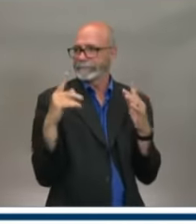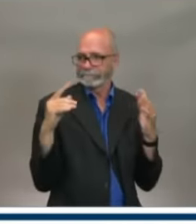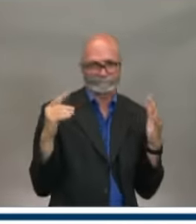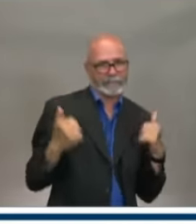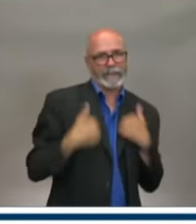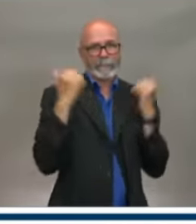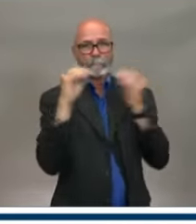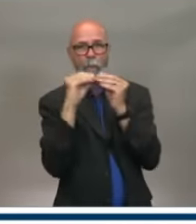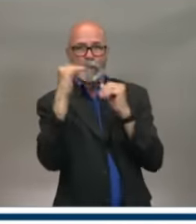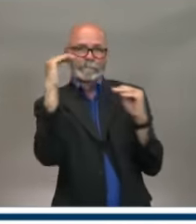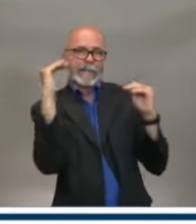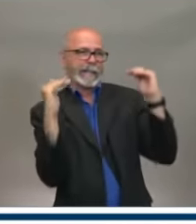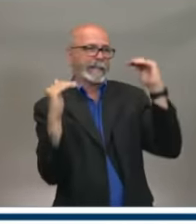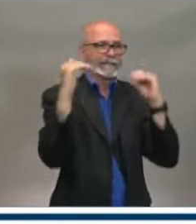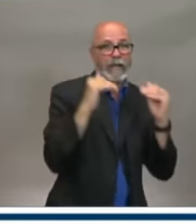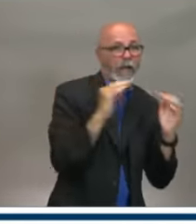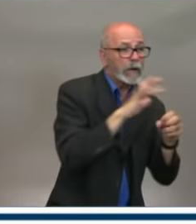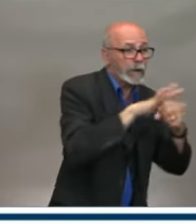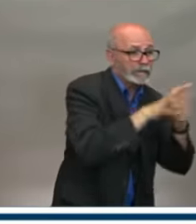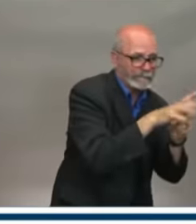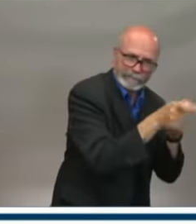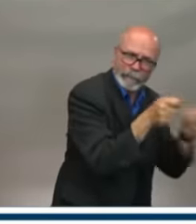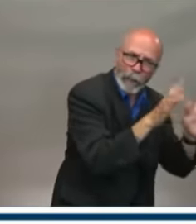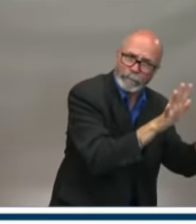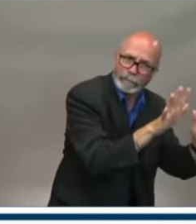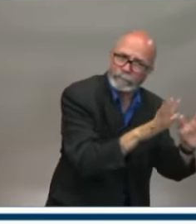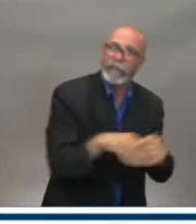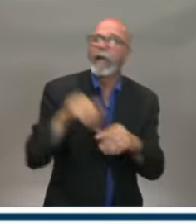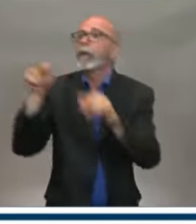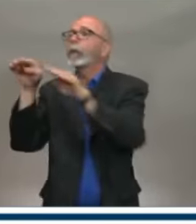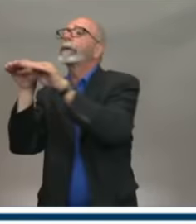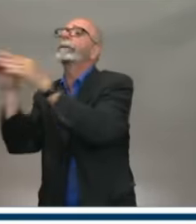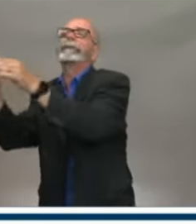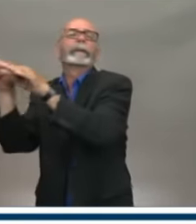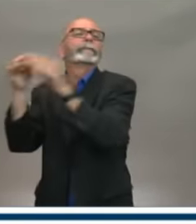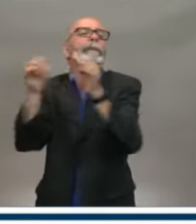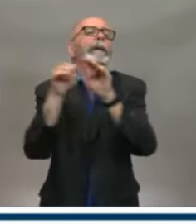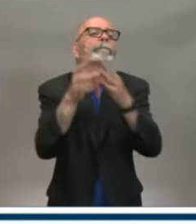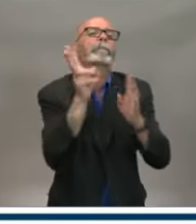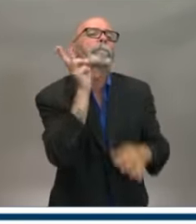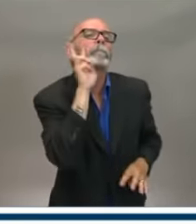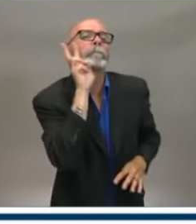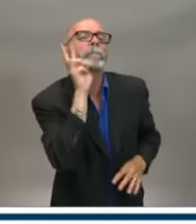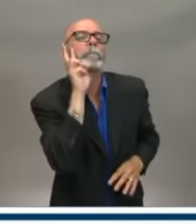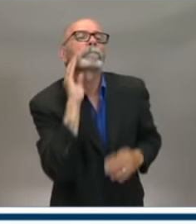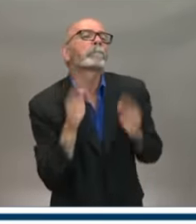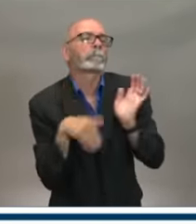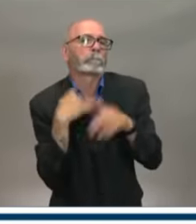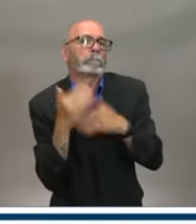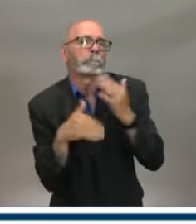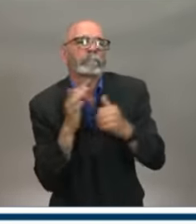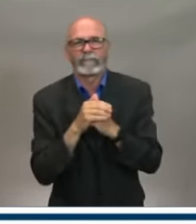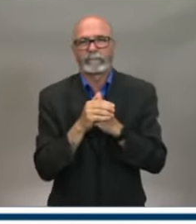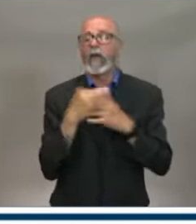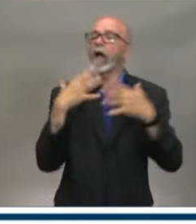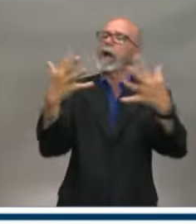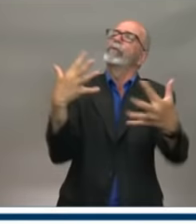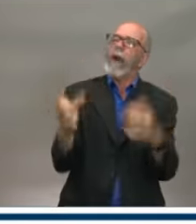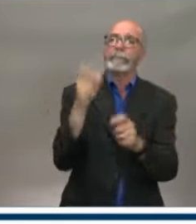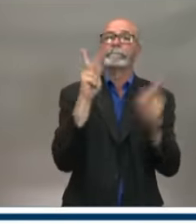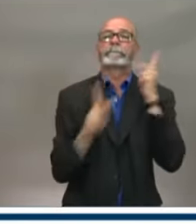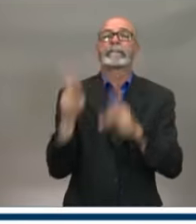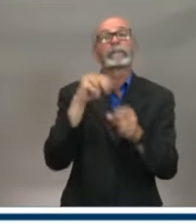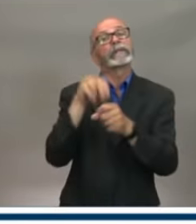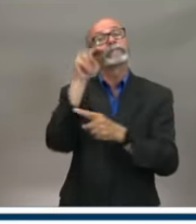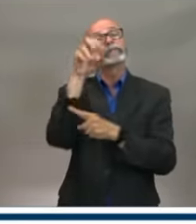the importantly reopening the economy in our society. And like you, I want to thank Nova Scotians for following the public health